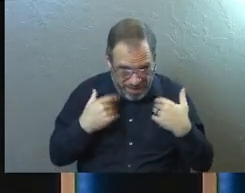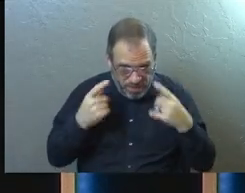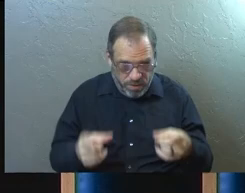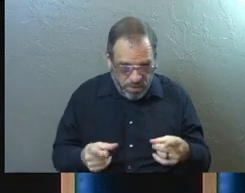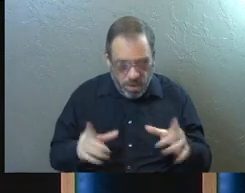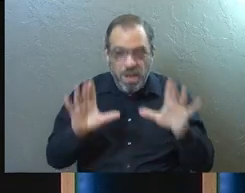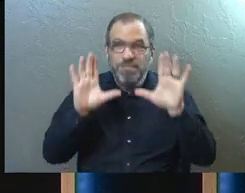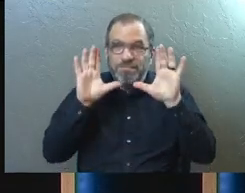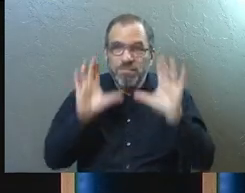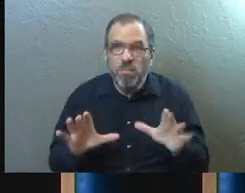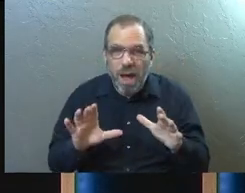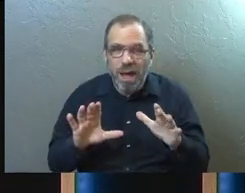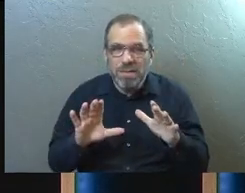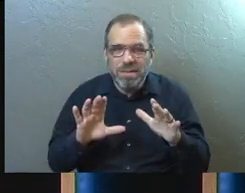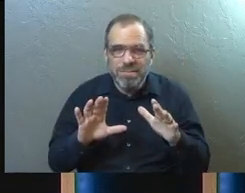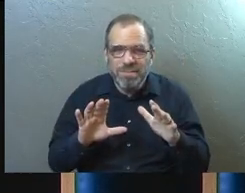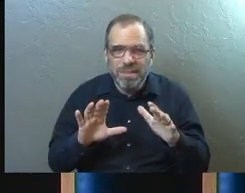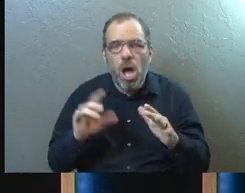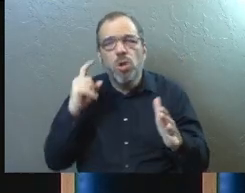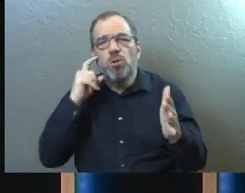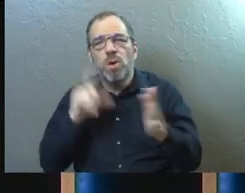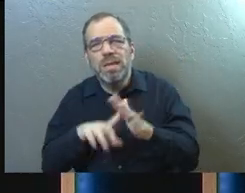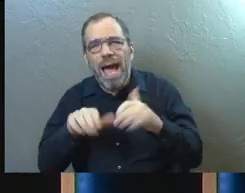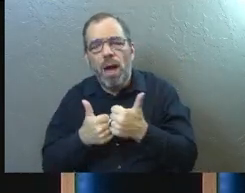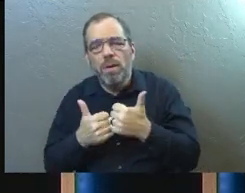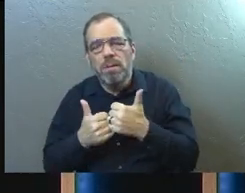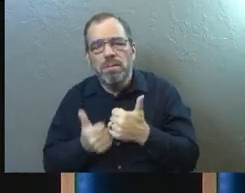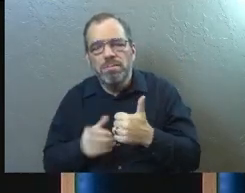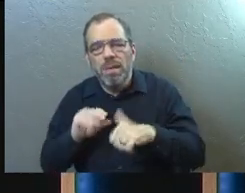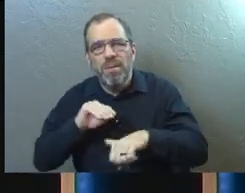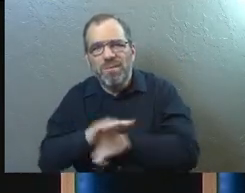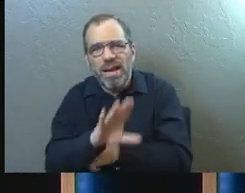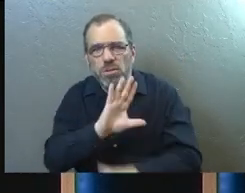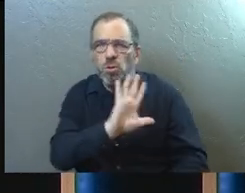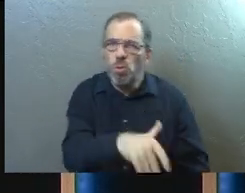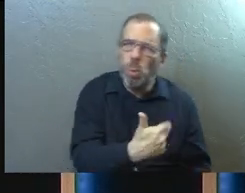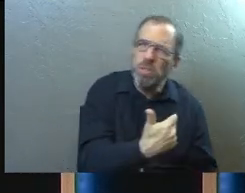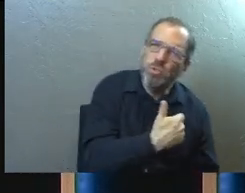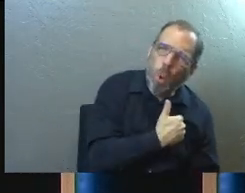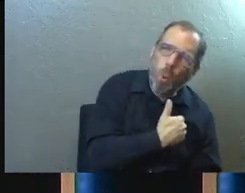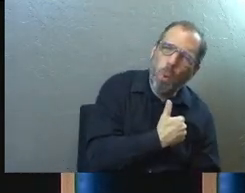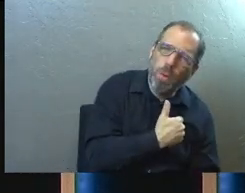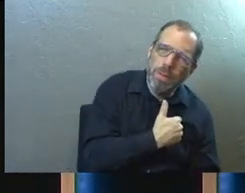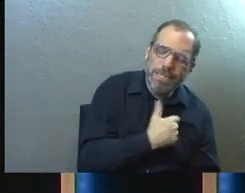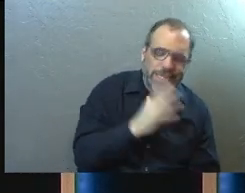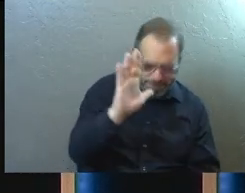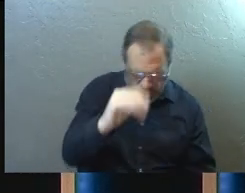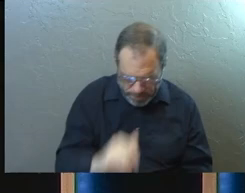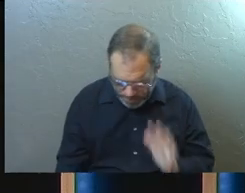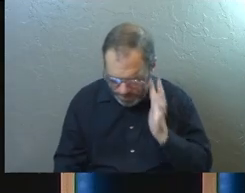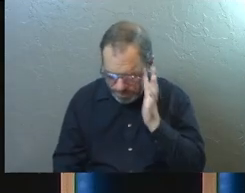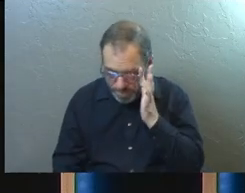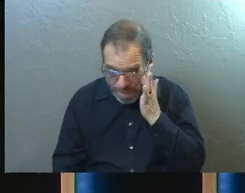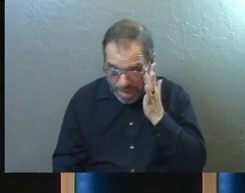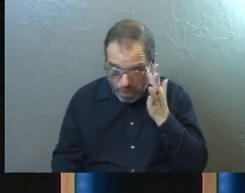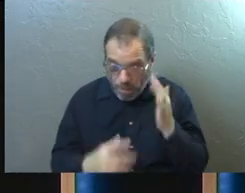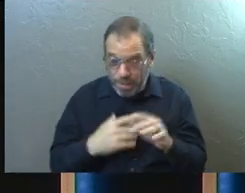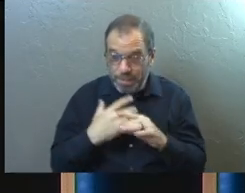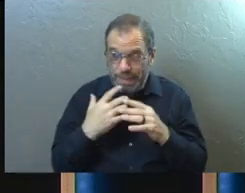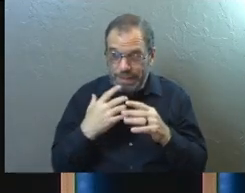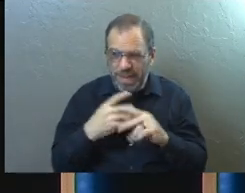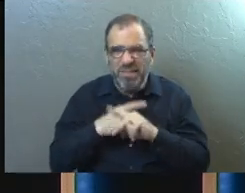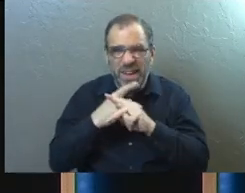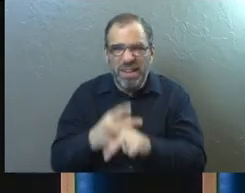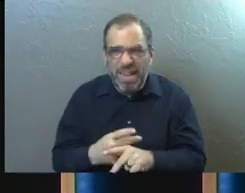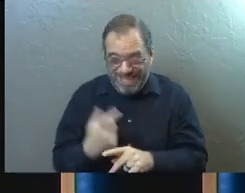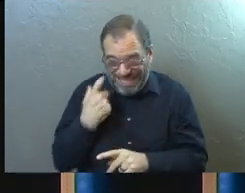for it, watch how that helps you. Watch how that impacts your soul. And I definitely want to tread carefully here because I also don't want